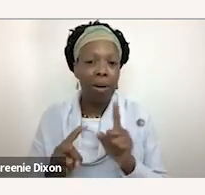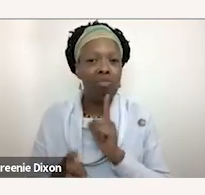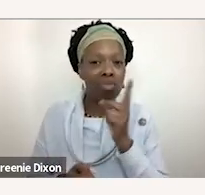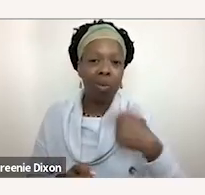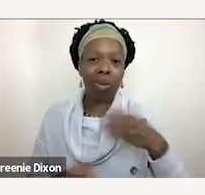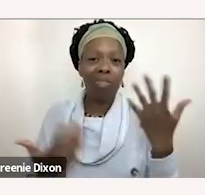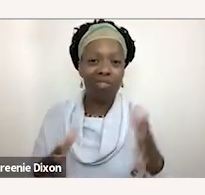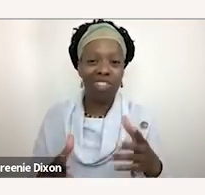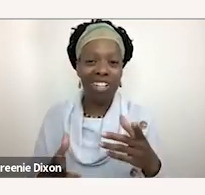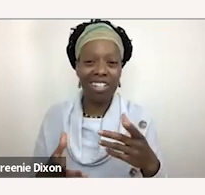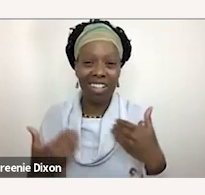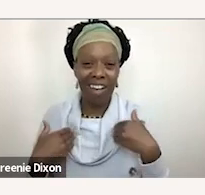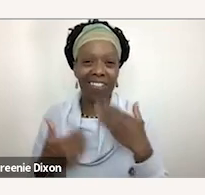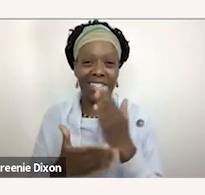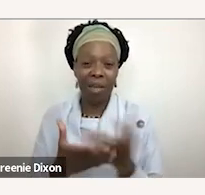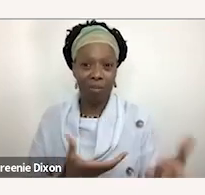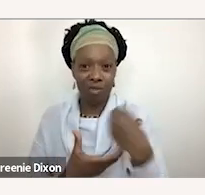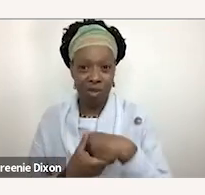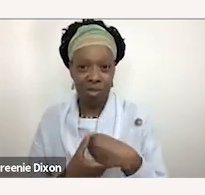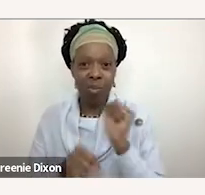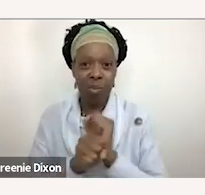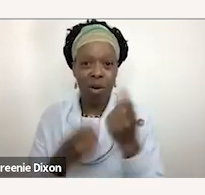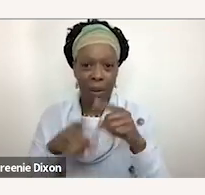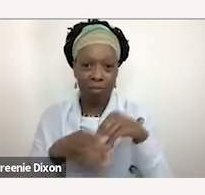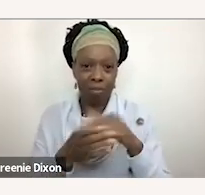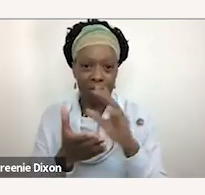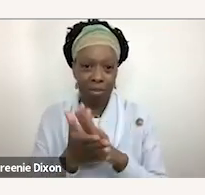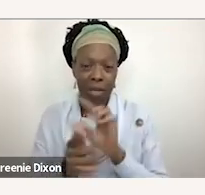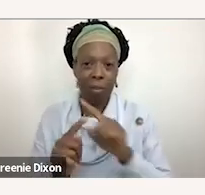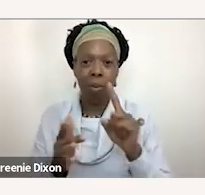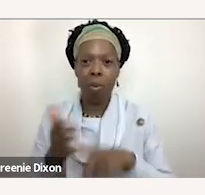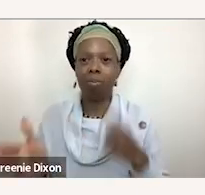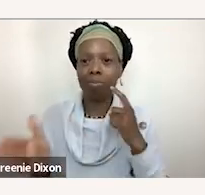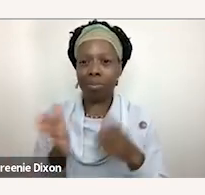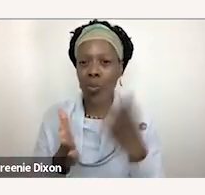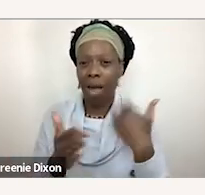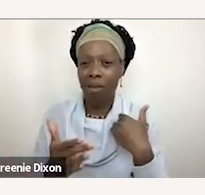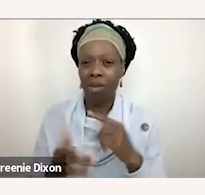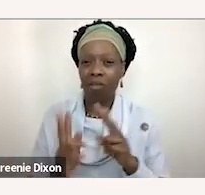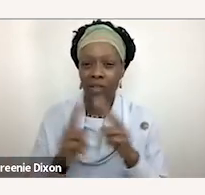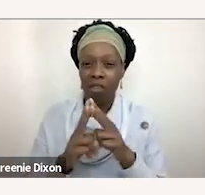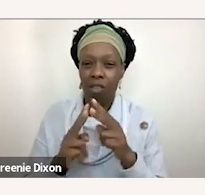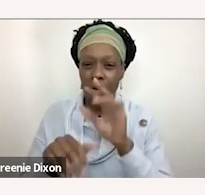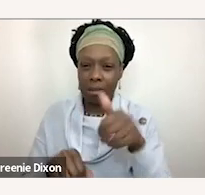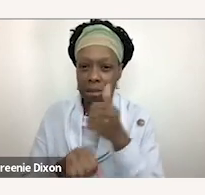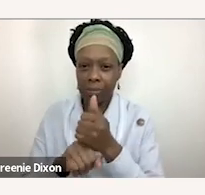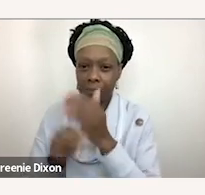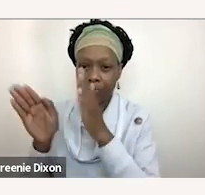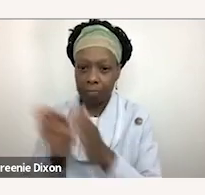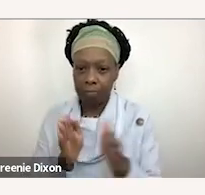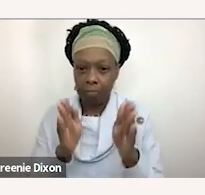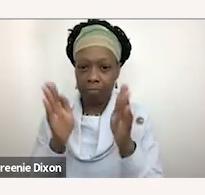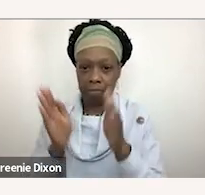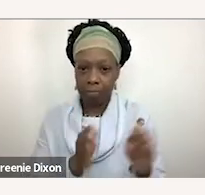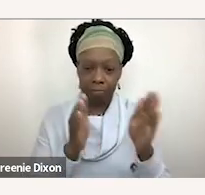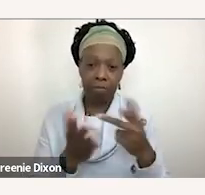but i think really what we saw was because it is such a structured program as i said it gives the professional development to teachers so they can get